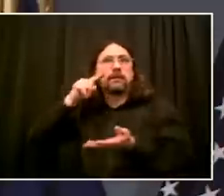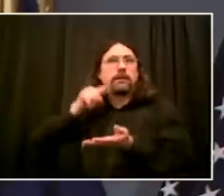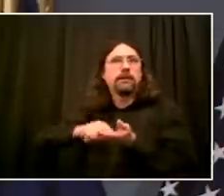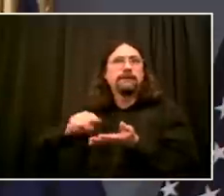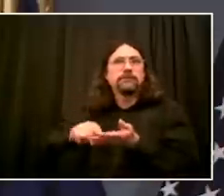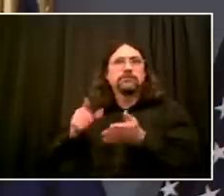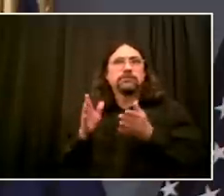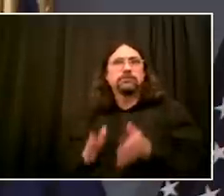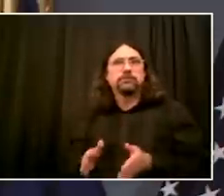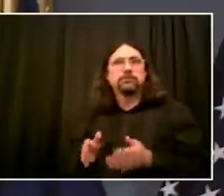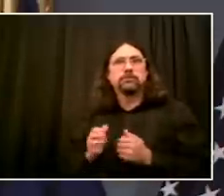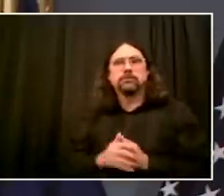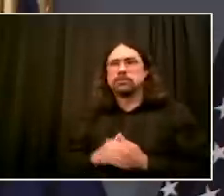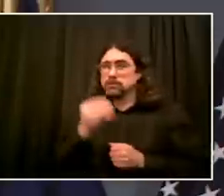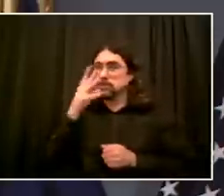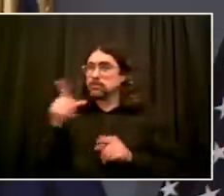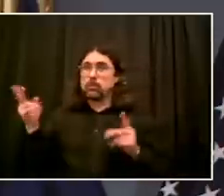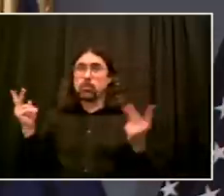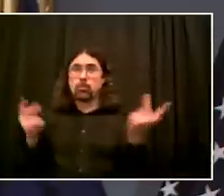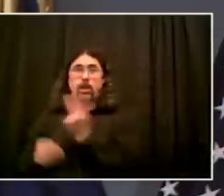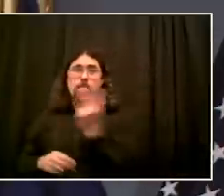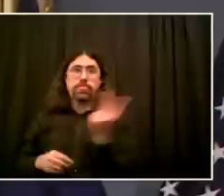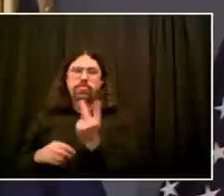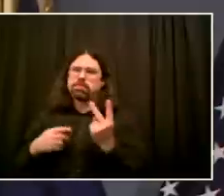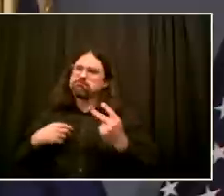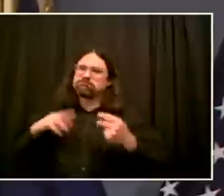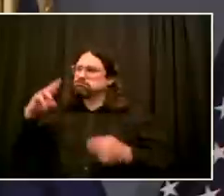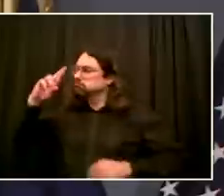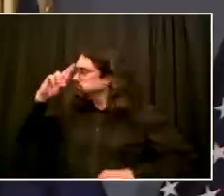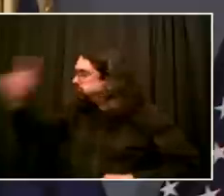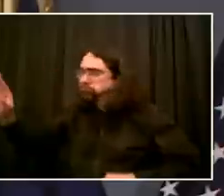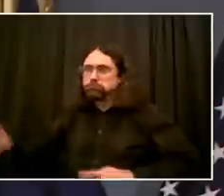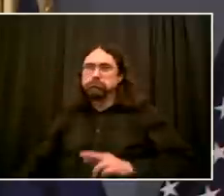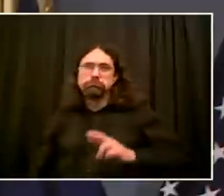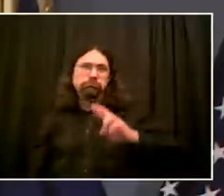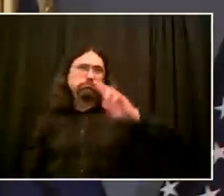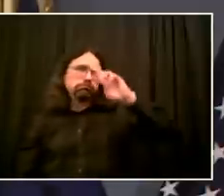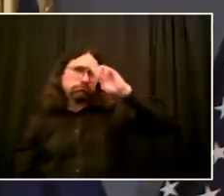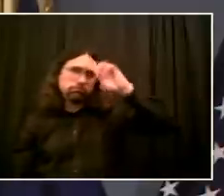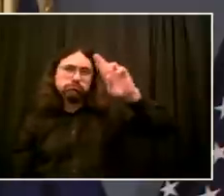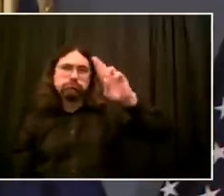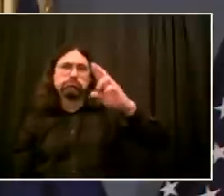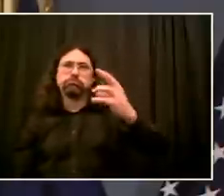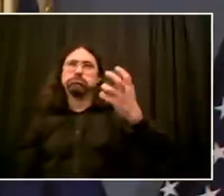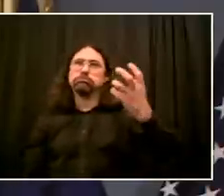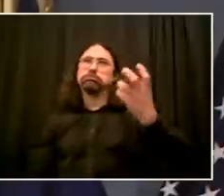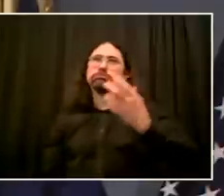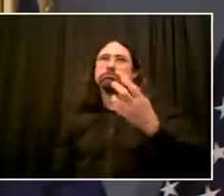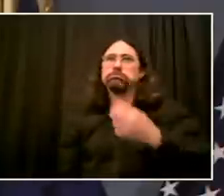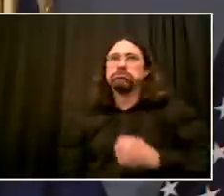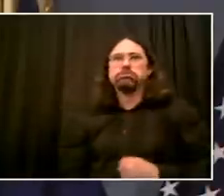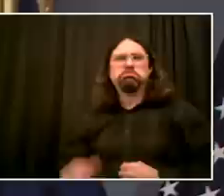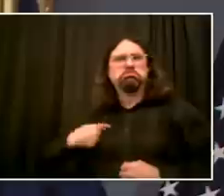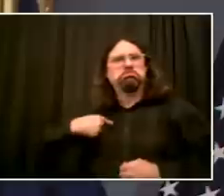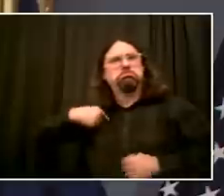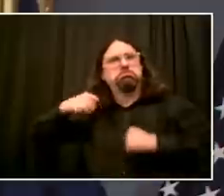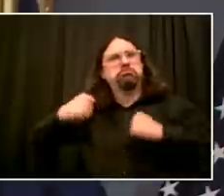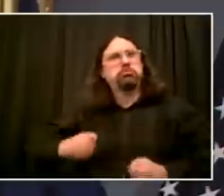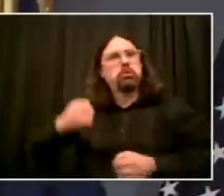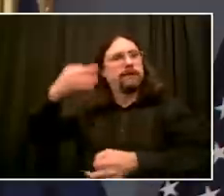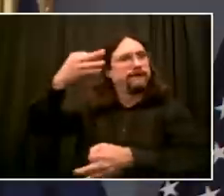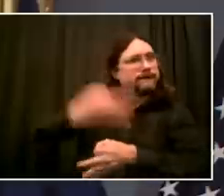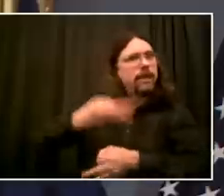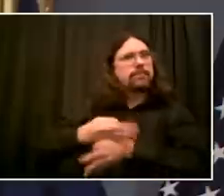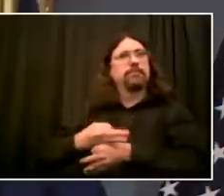I have absolute faith they will get a review done quickly. They will come back with a truth. I'm always going to exercise my own